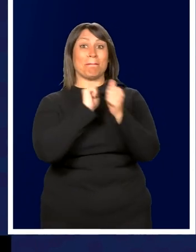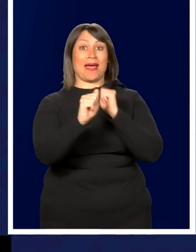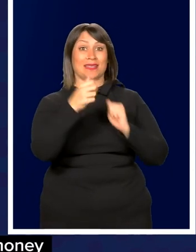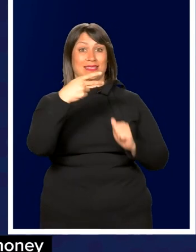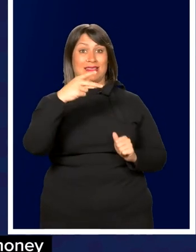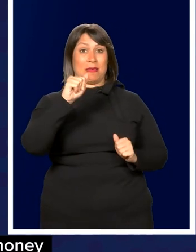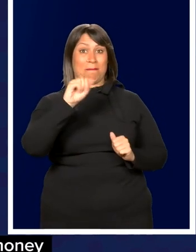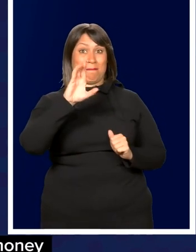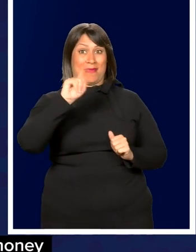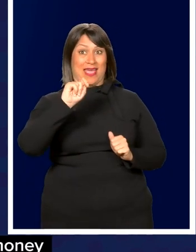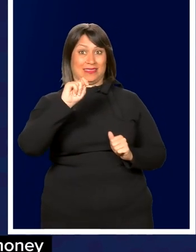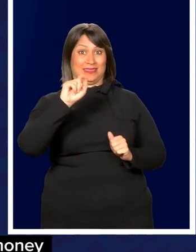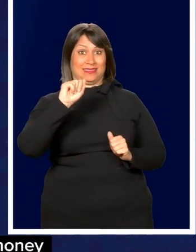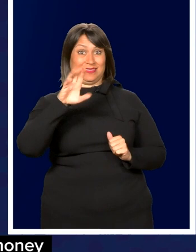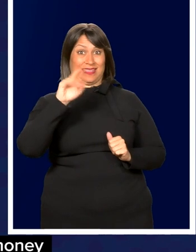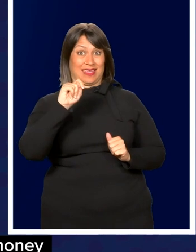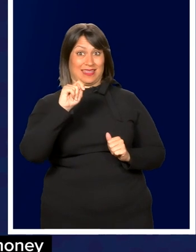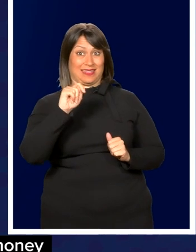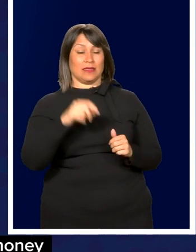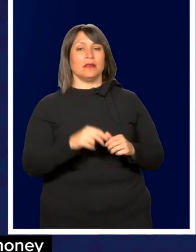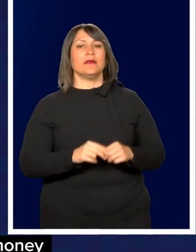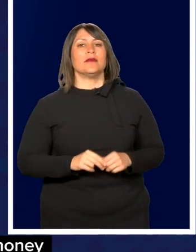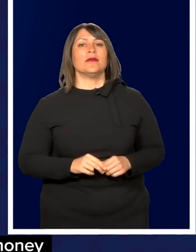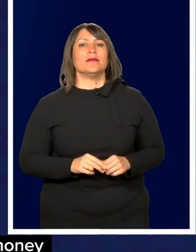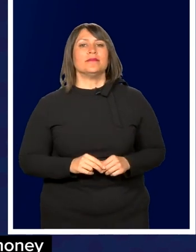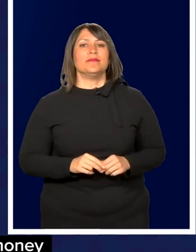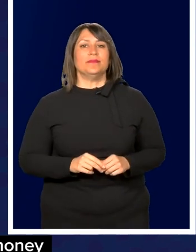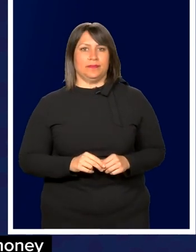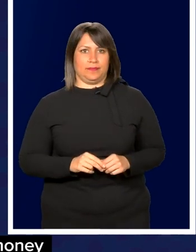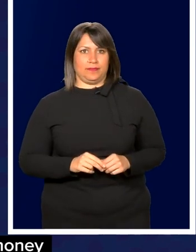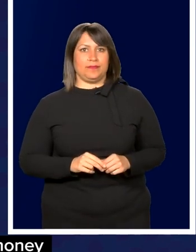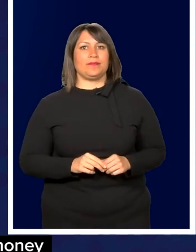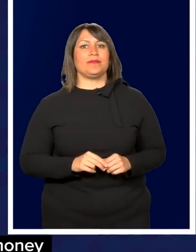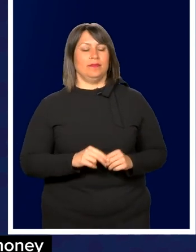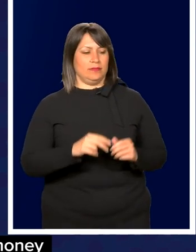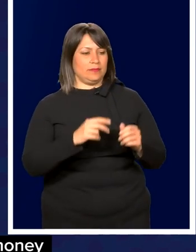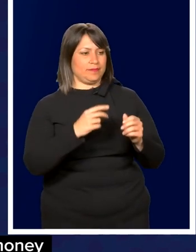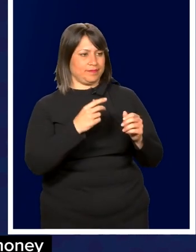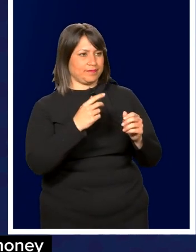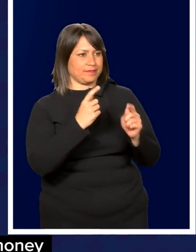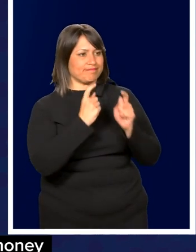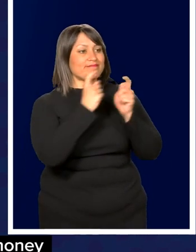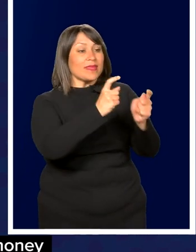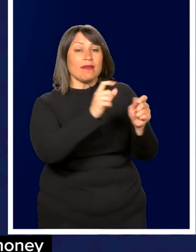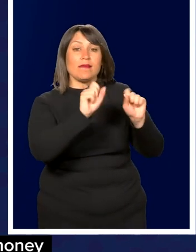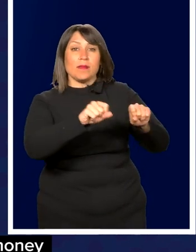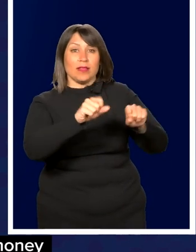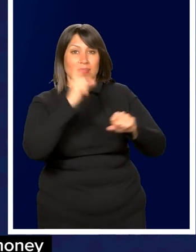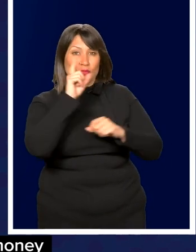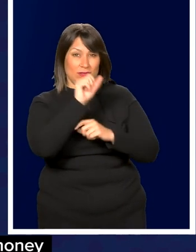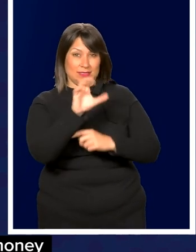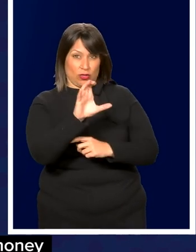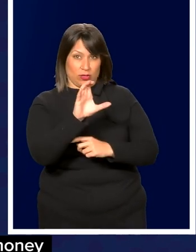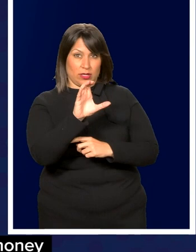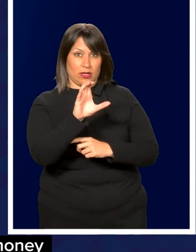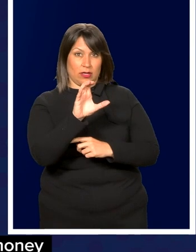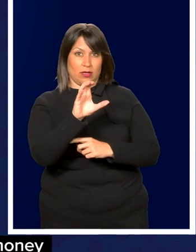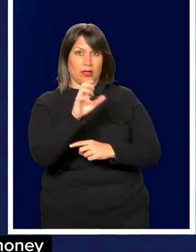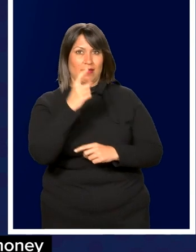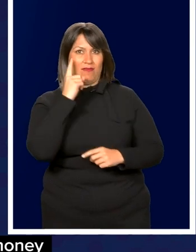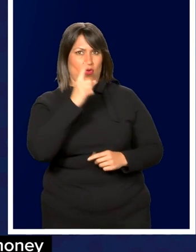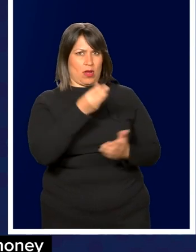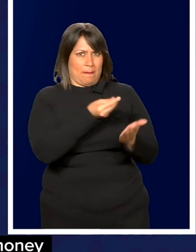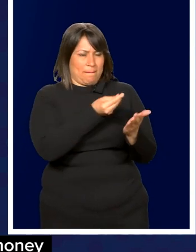the PACT Act, okay, it gave the ability to the Secretary to